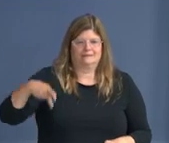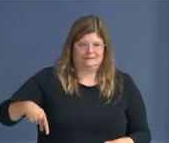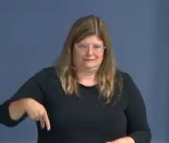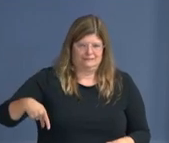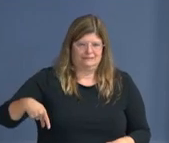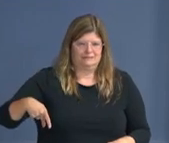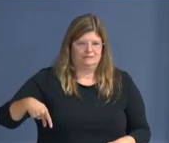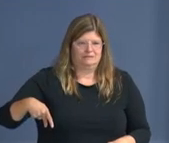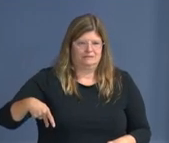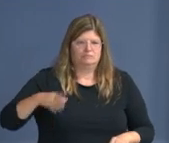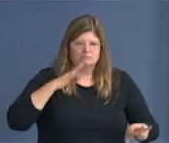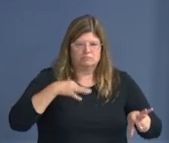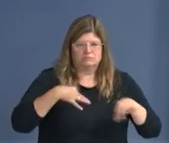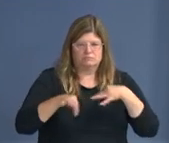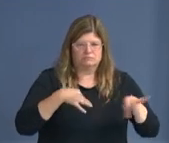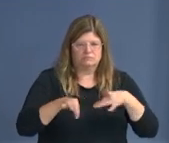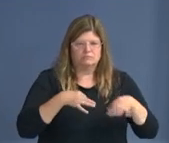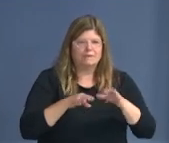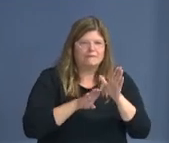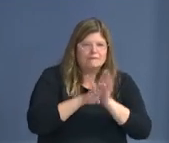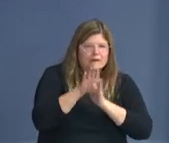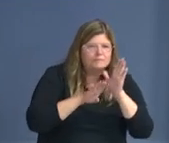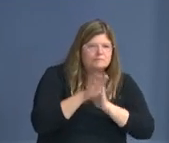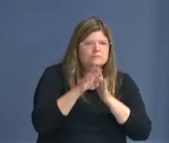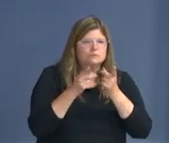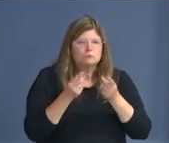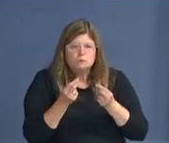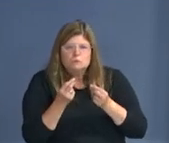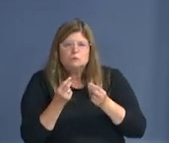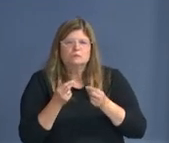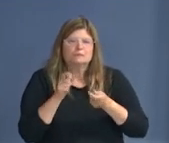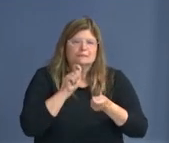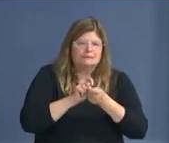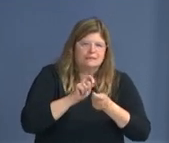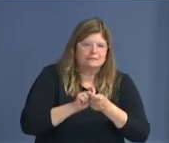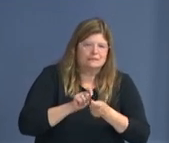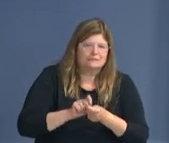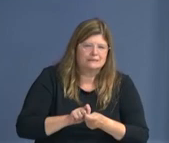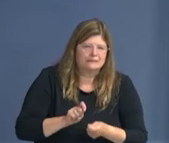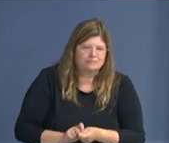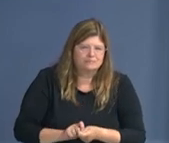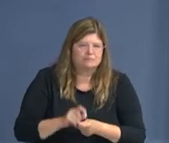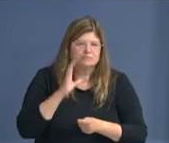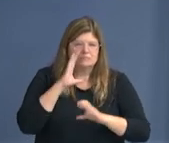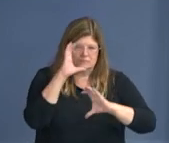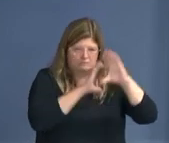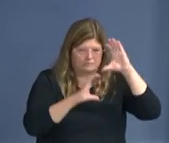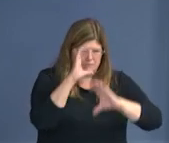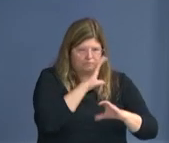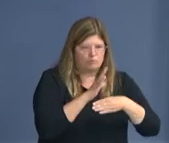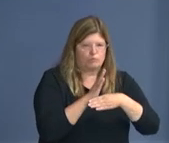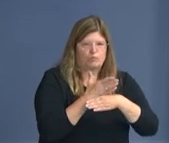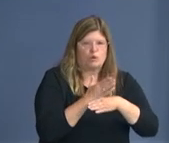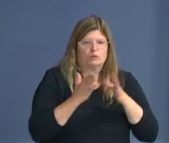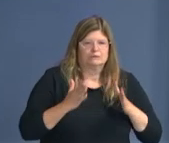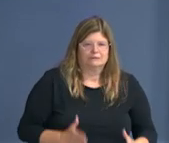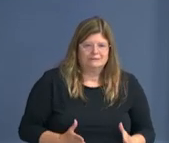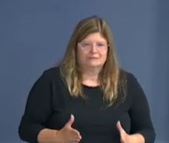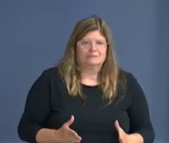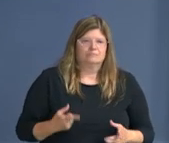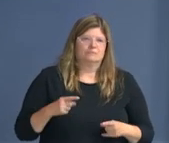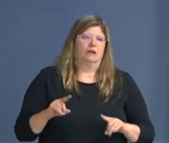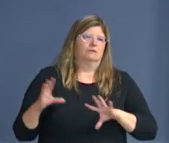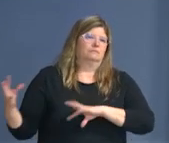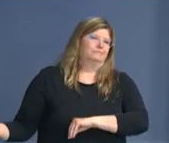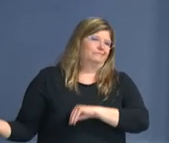development partners. To, um, develop the building, uh, with the NAACP. So I guess, Mayor, I'm curious, is it the, are